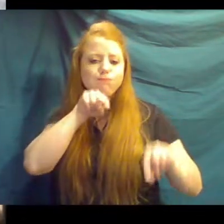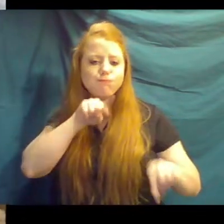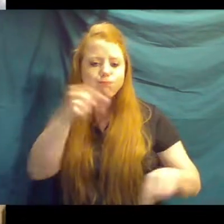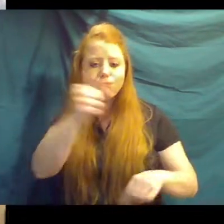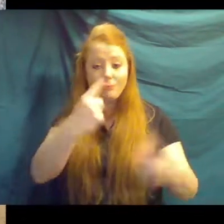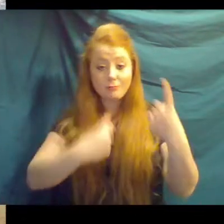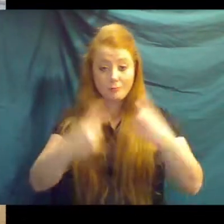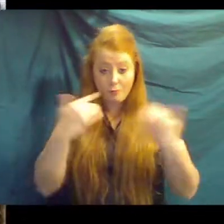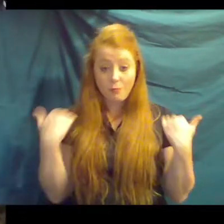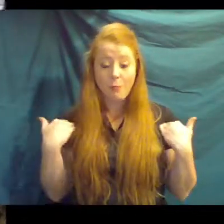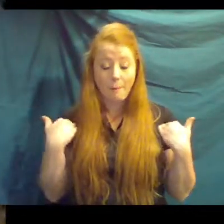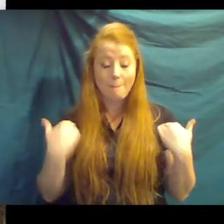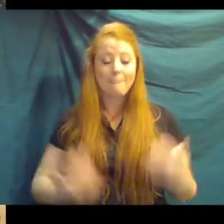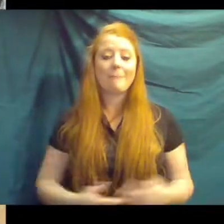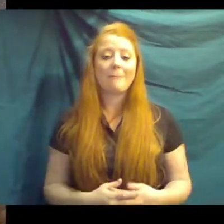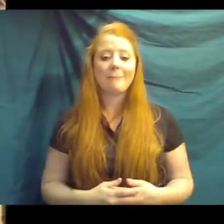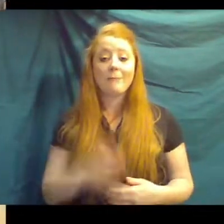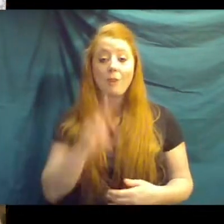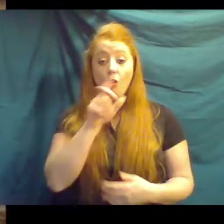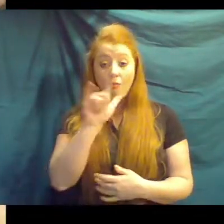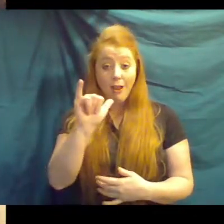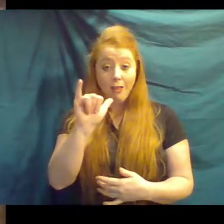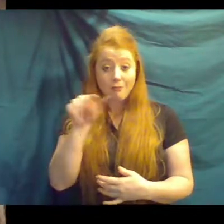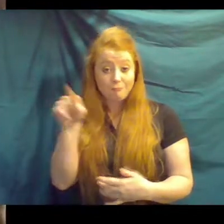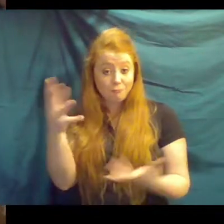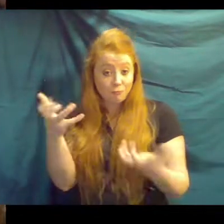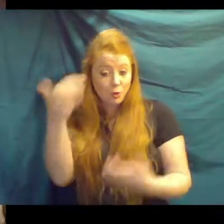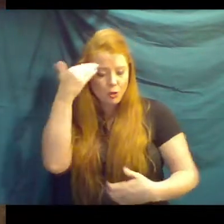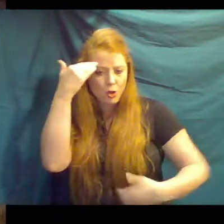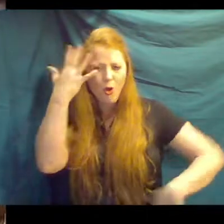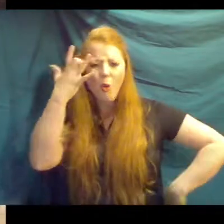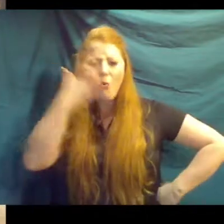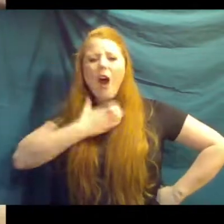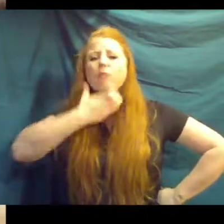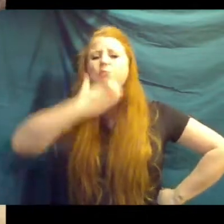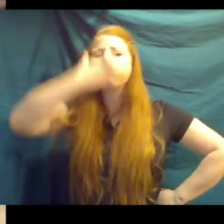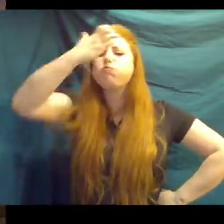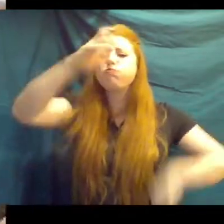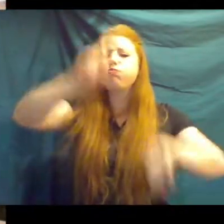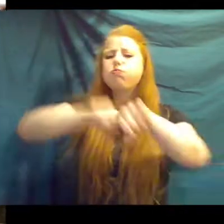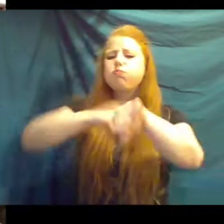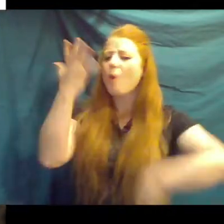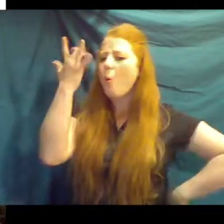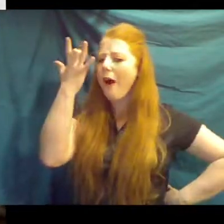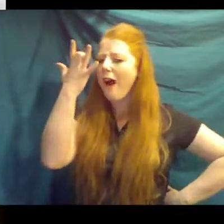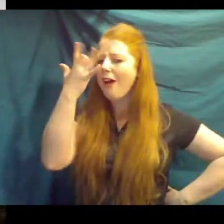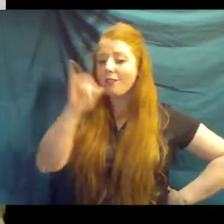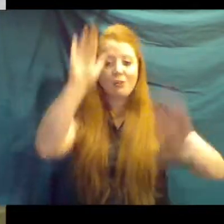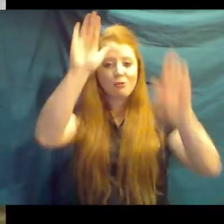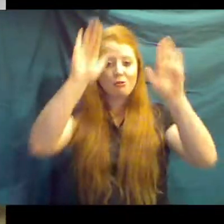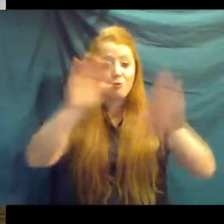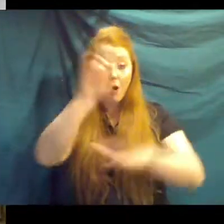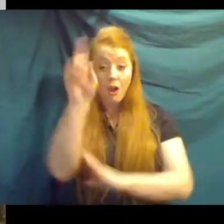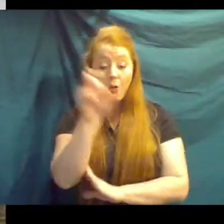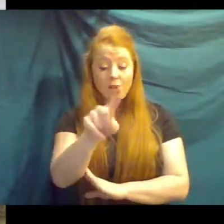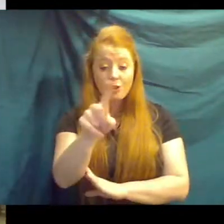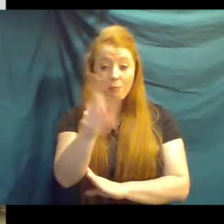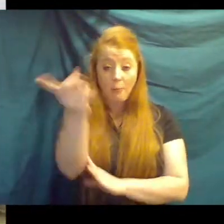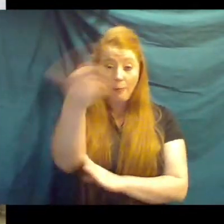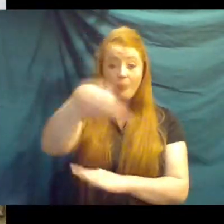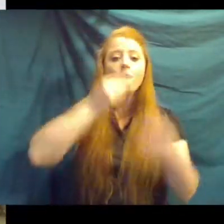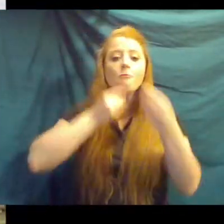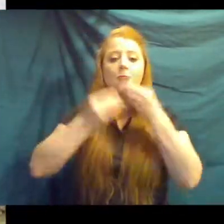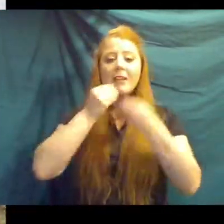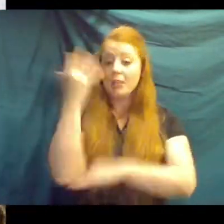have. Riley wants to know, why are their necks so long? That's a great question. So these guys are eating